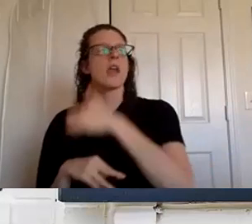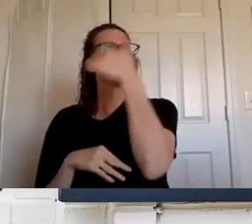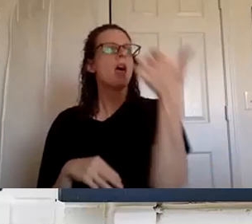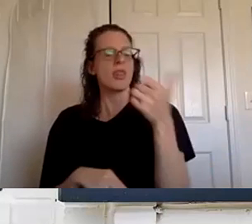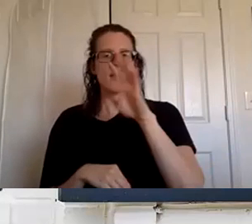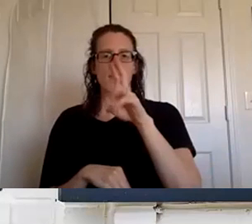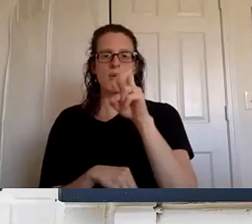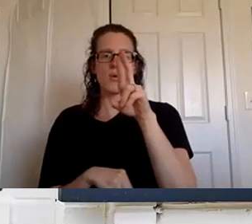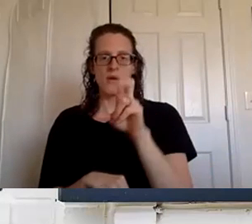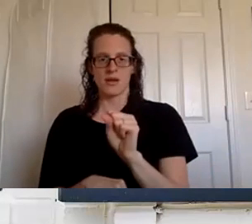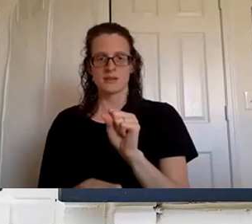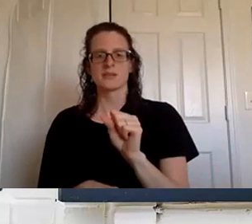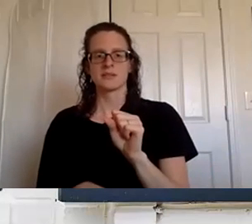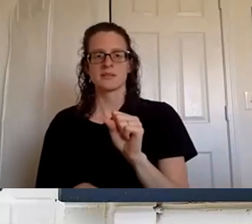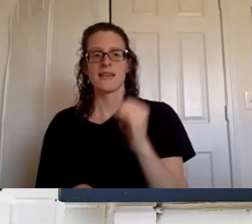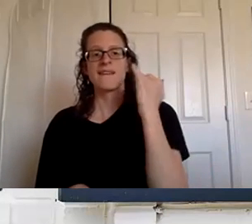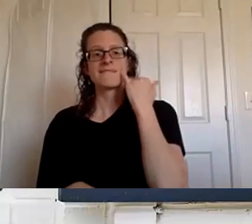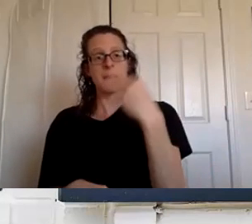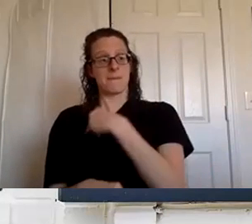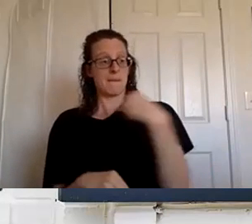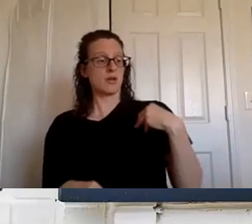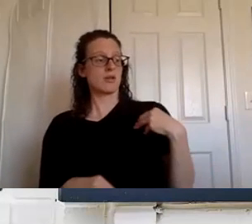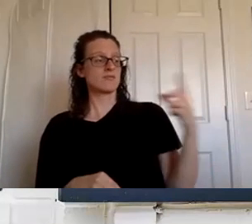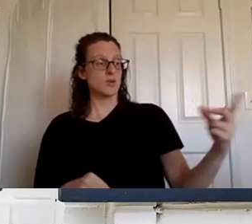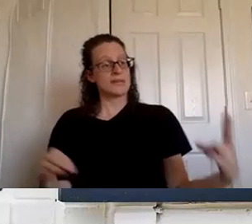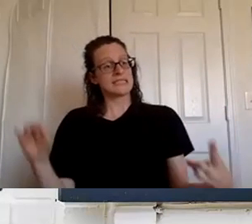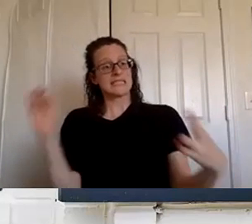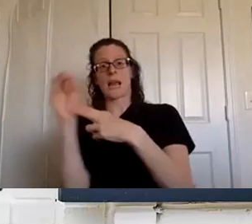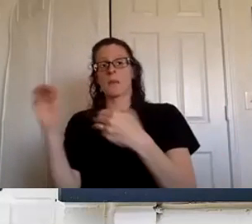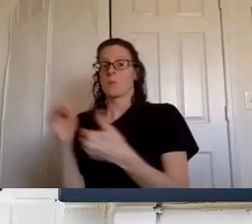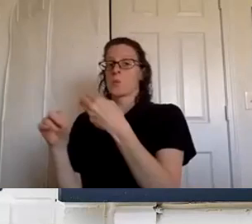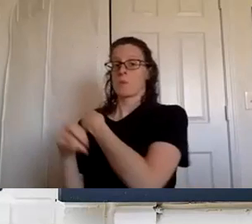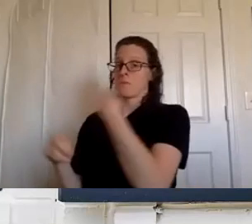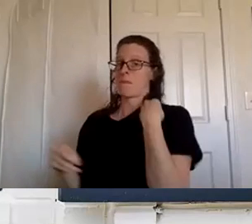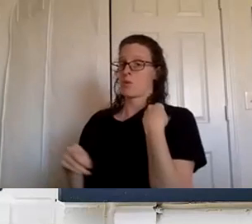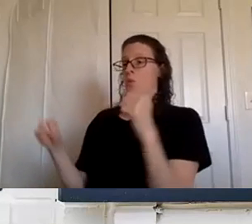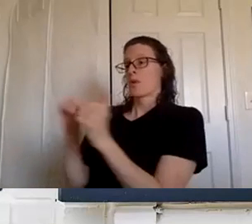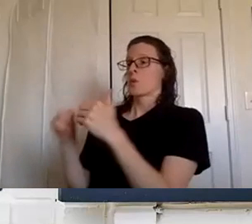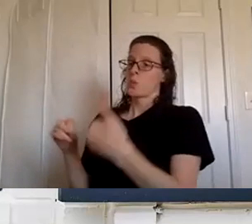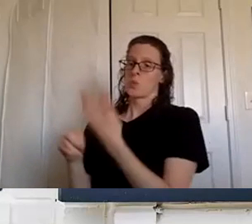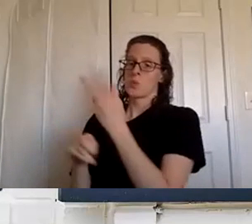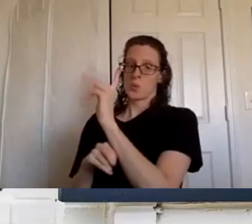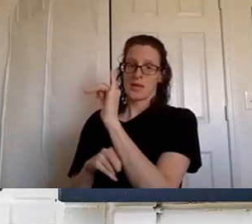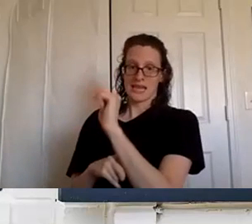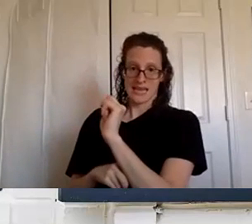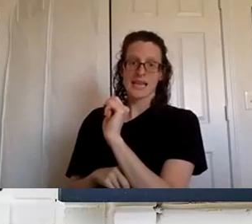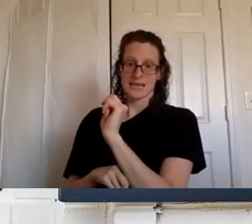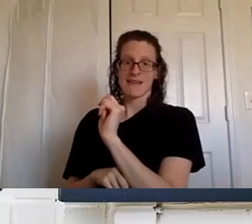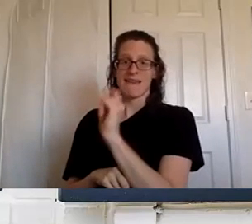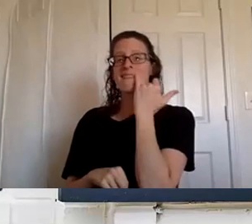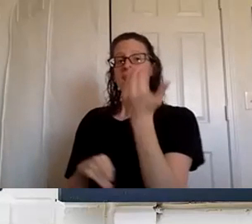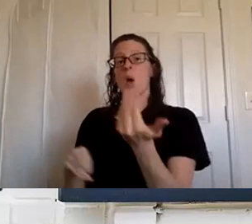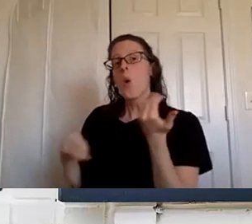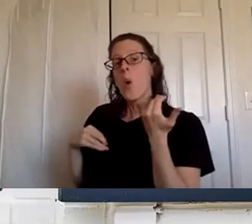um if when that new member that you just signed up when they enroll with their premium starter kit if they go